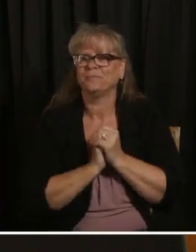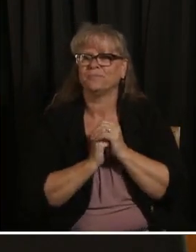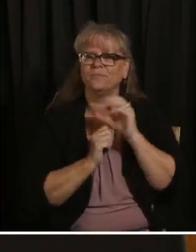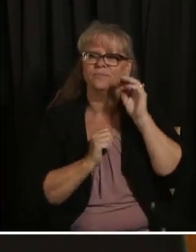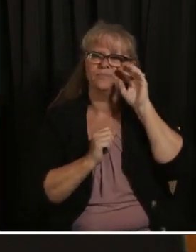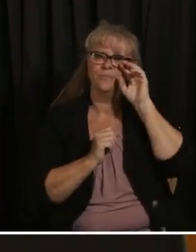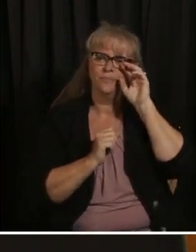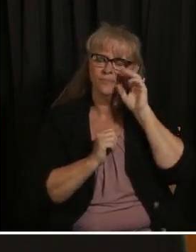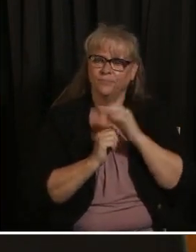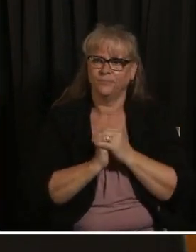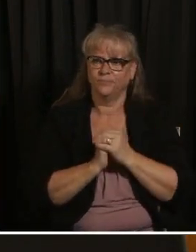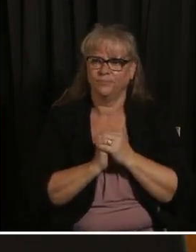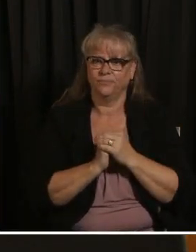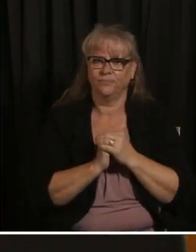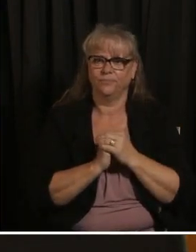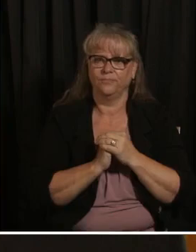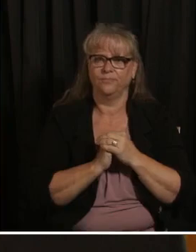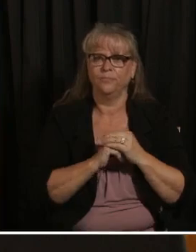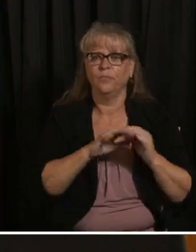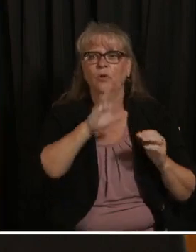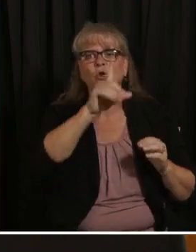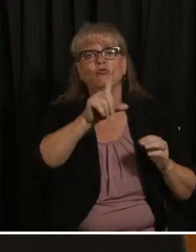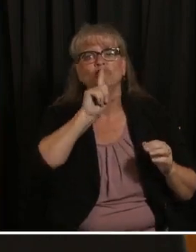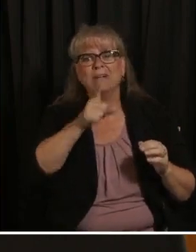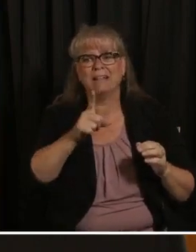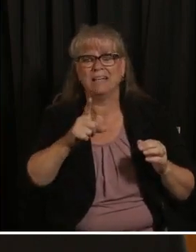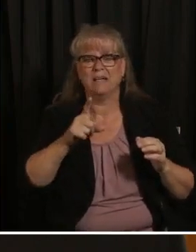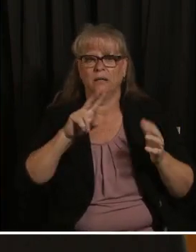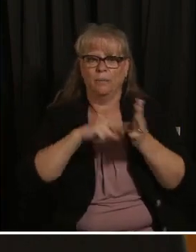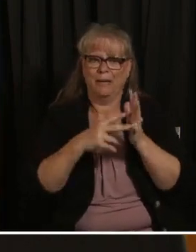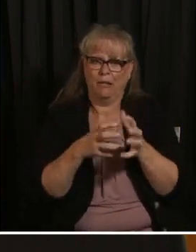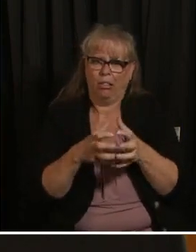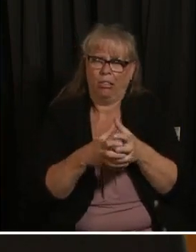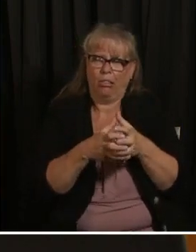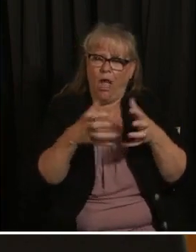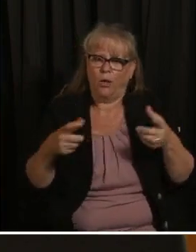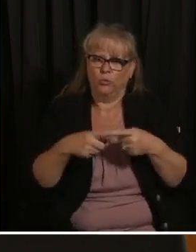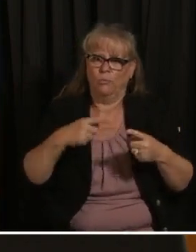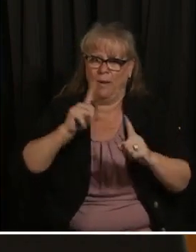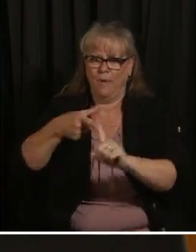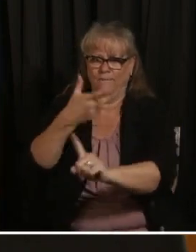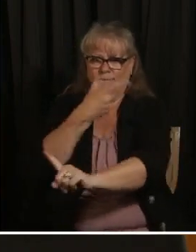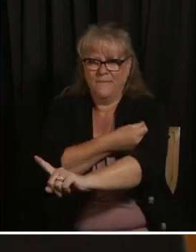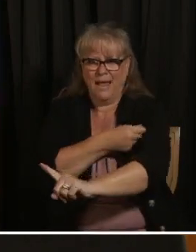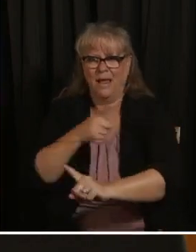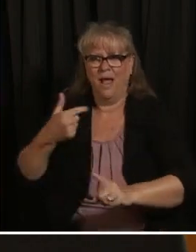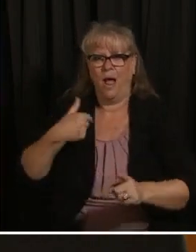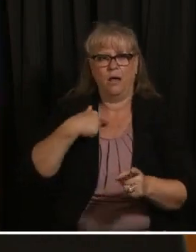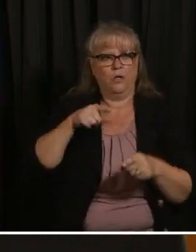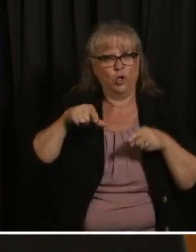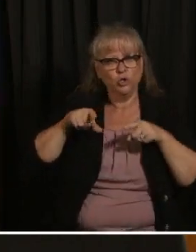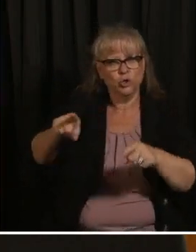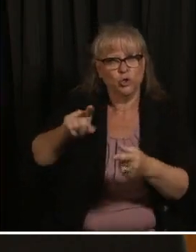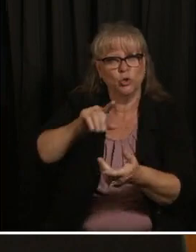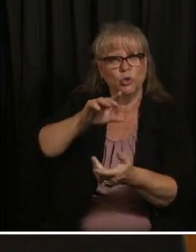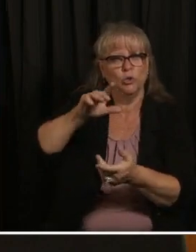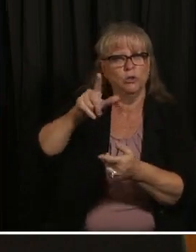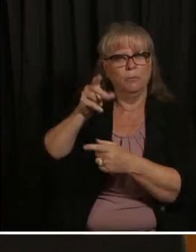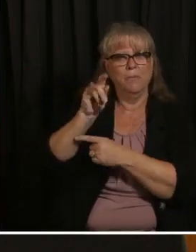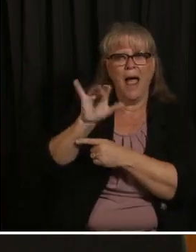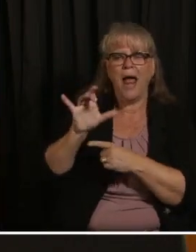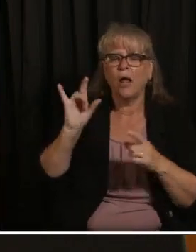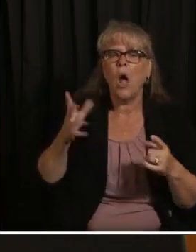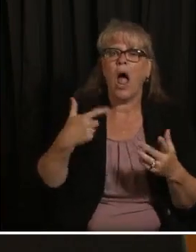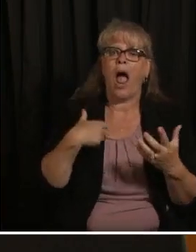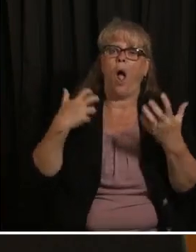um it means a lot to me to get vaccinated because we've been living in this pandemic for so long and I just want everything to go back to normal like going back